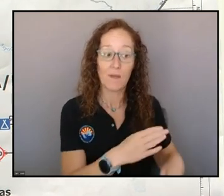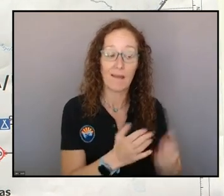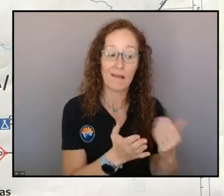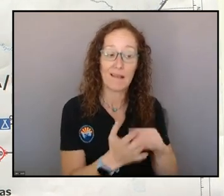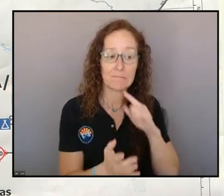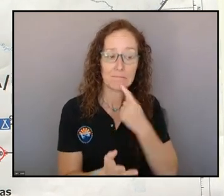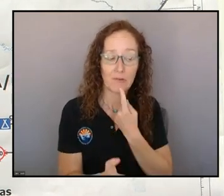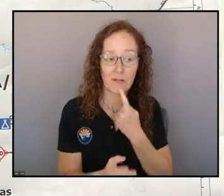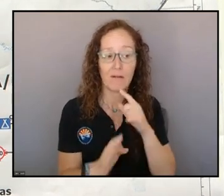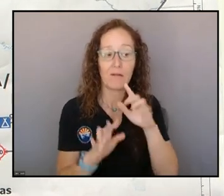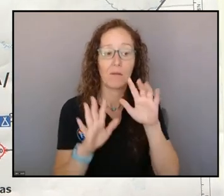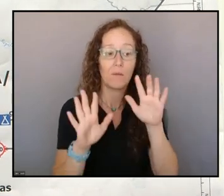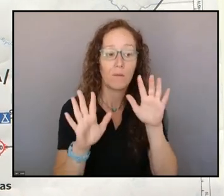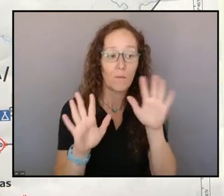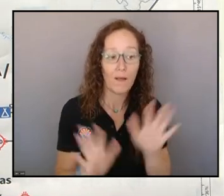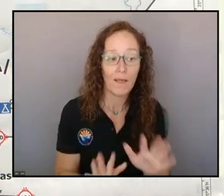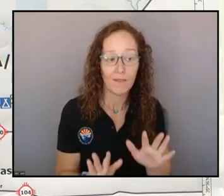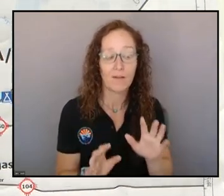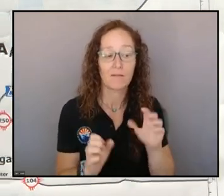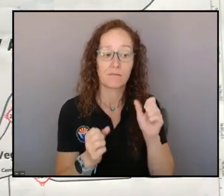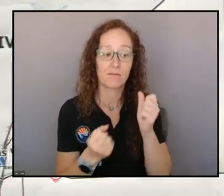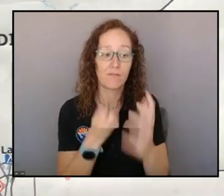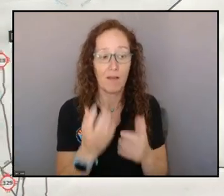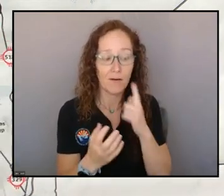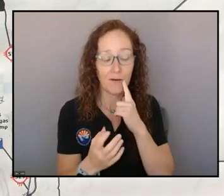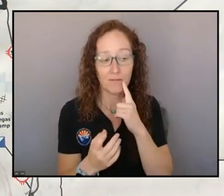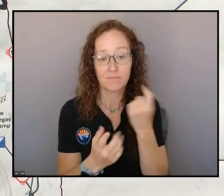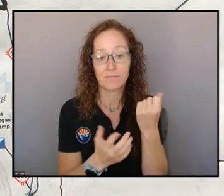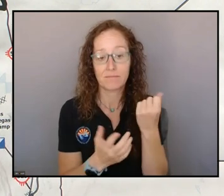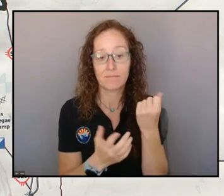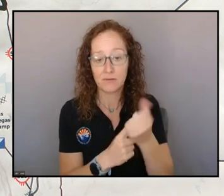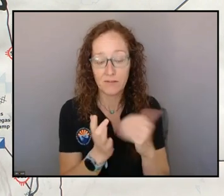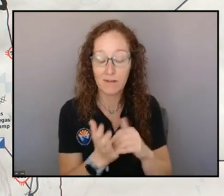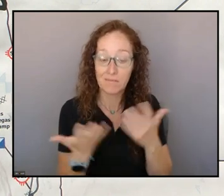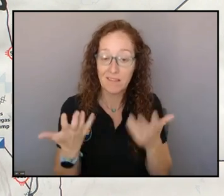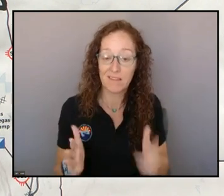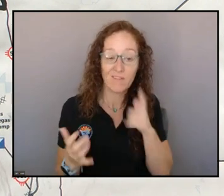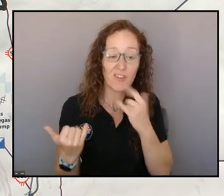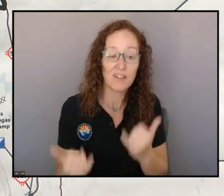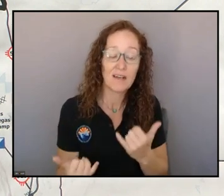So, that's all I have for you guys today. Stay safe out there, rock and roll, and I'll see you tomorrow.